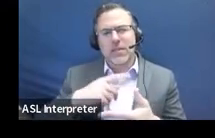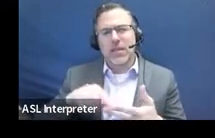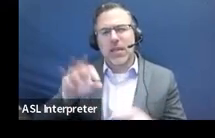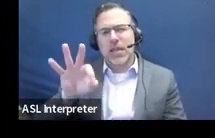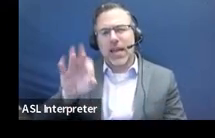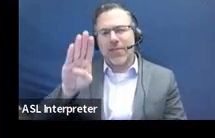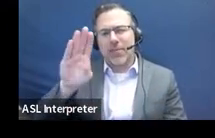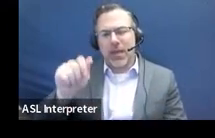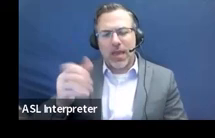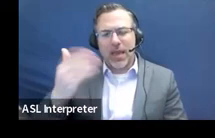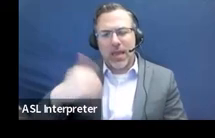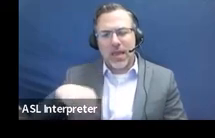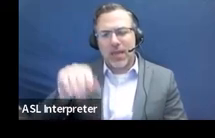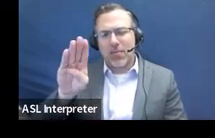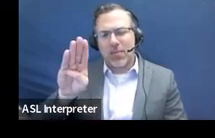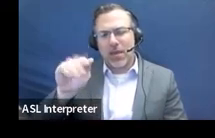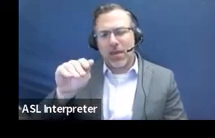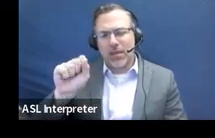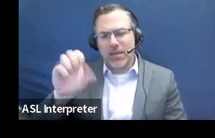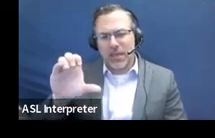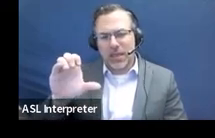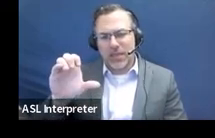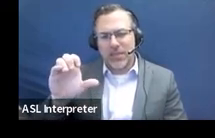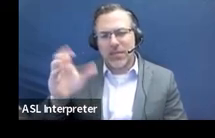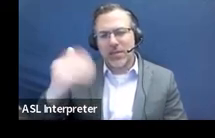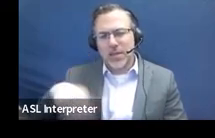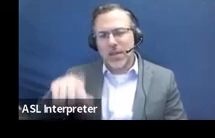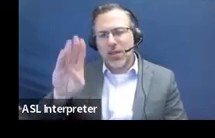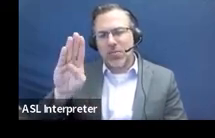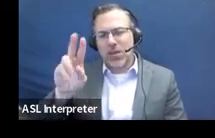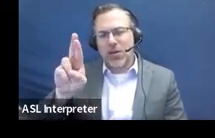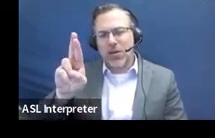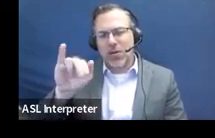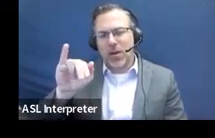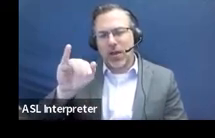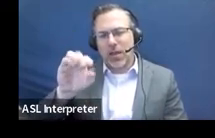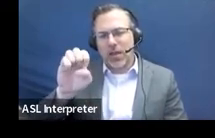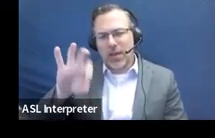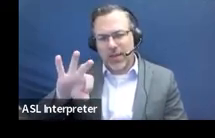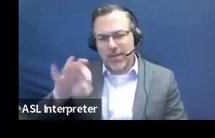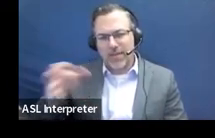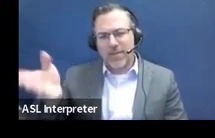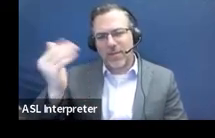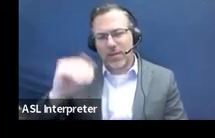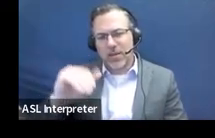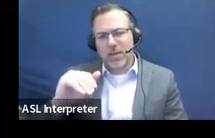vast grading scales, brief behavior data sheets or logs, classroom observations.